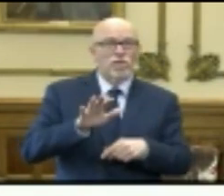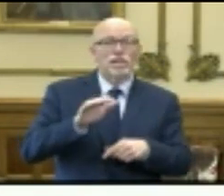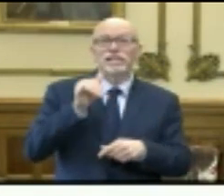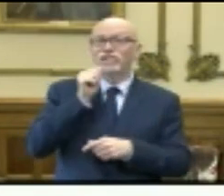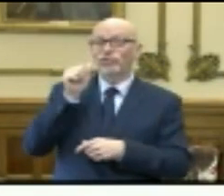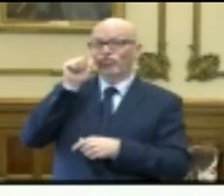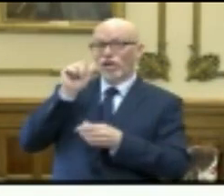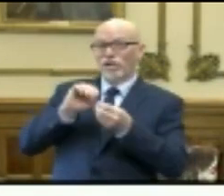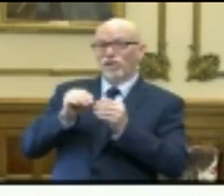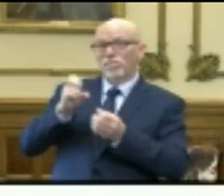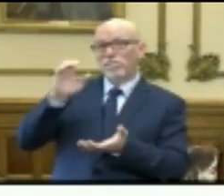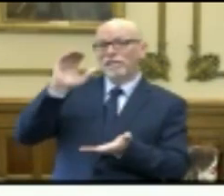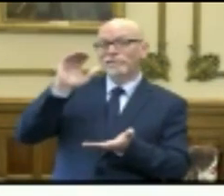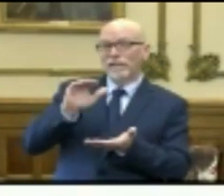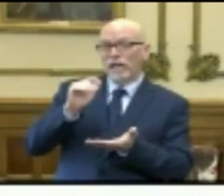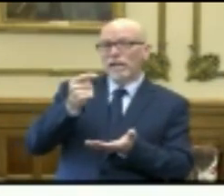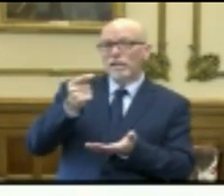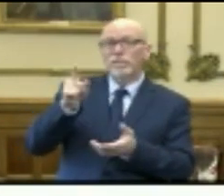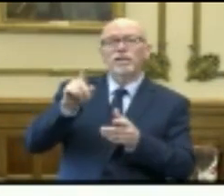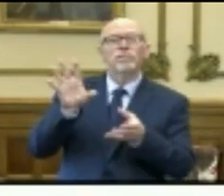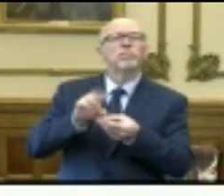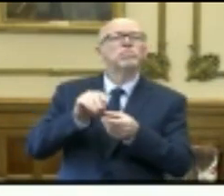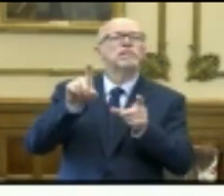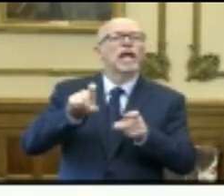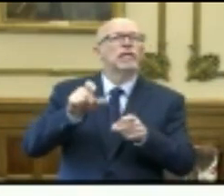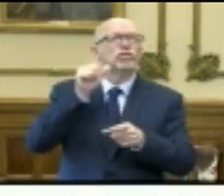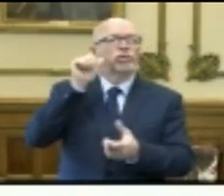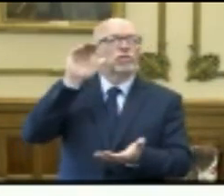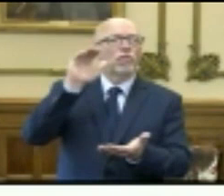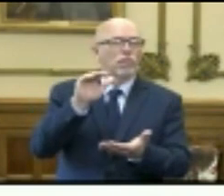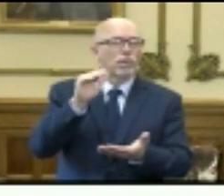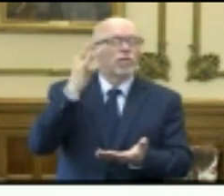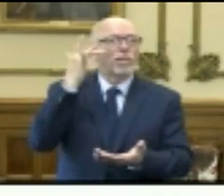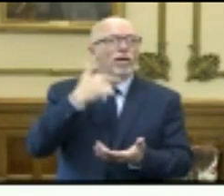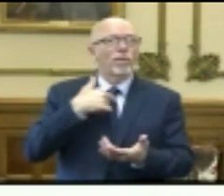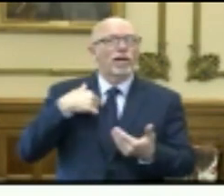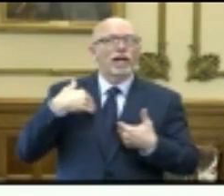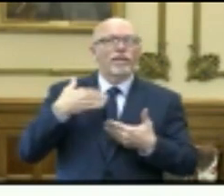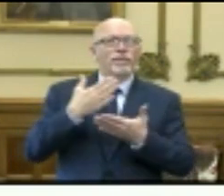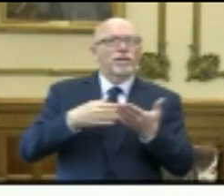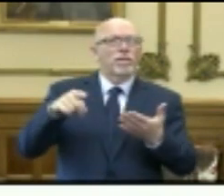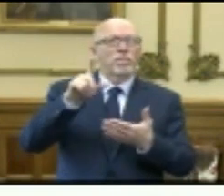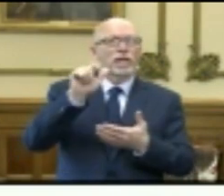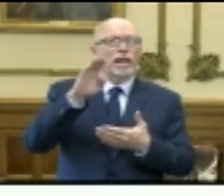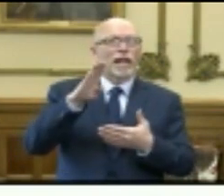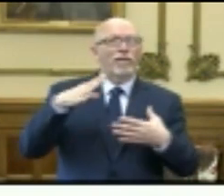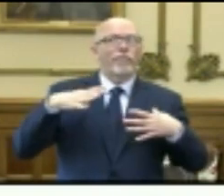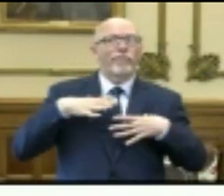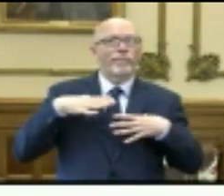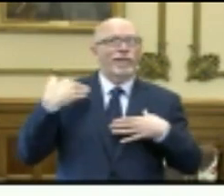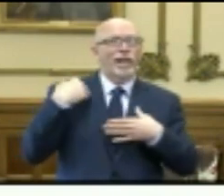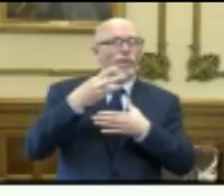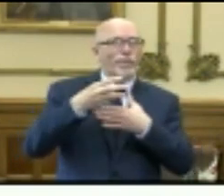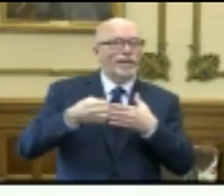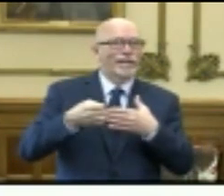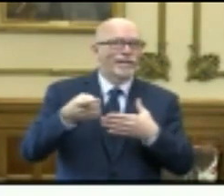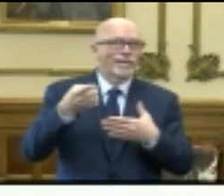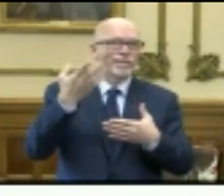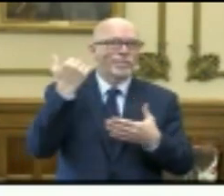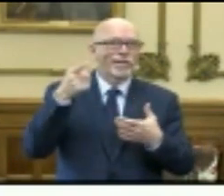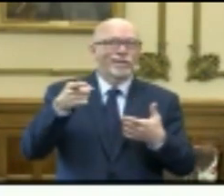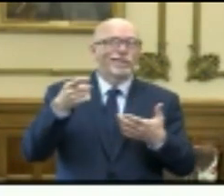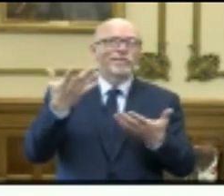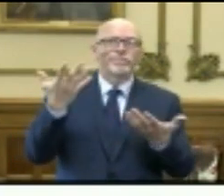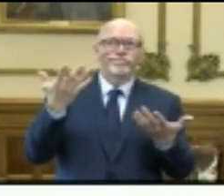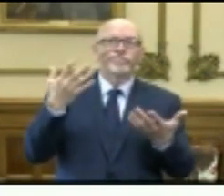were down a little bit for total testing, and that's really because we had some labs take some time off over the weekend to relax